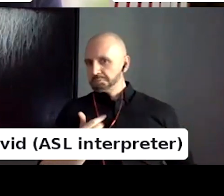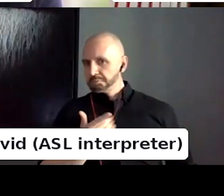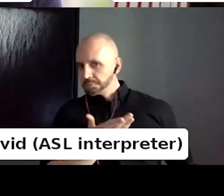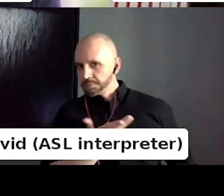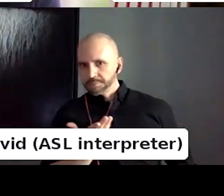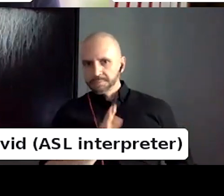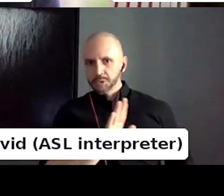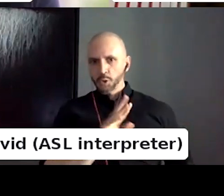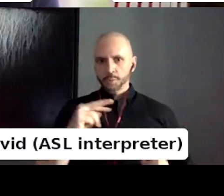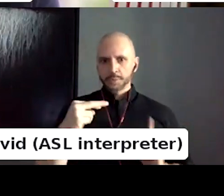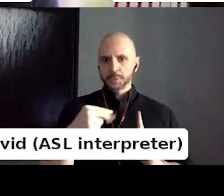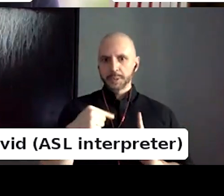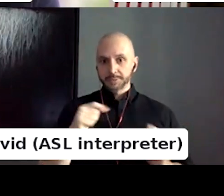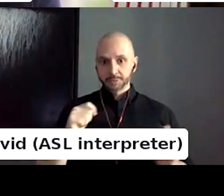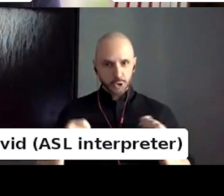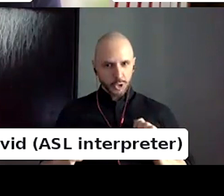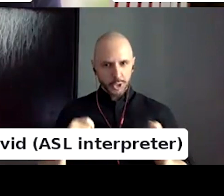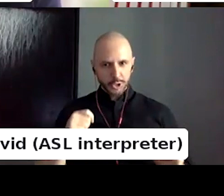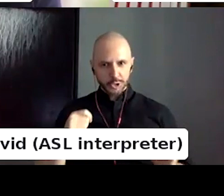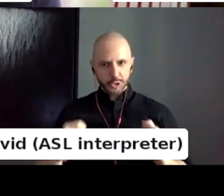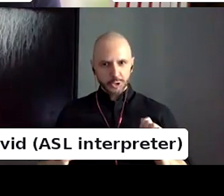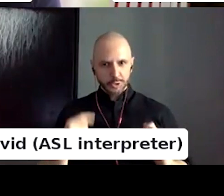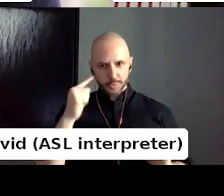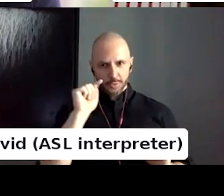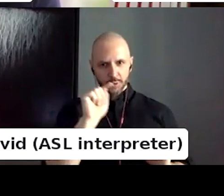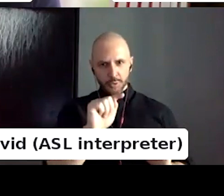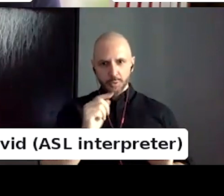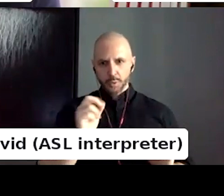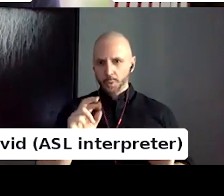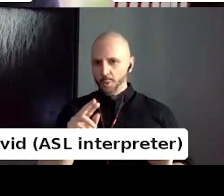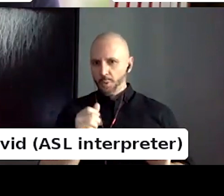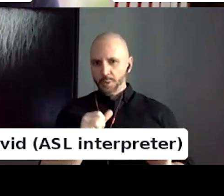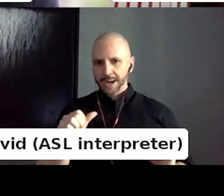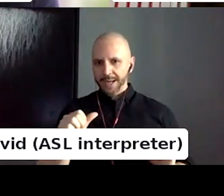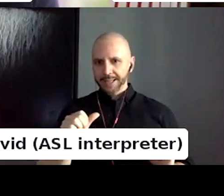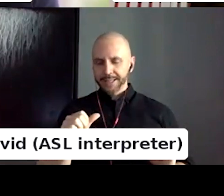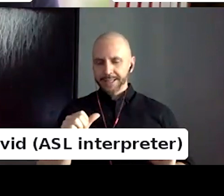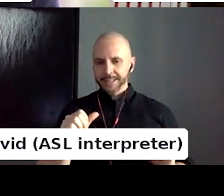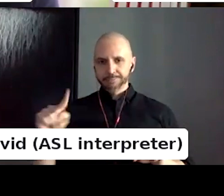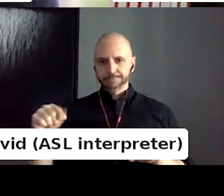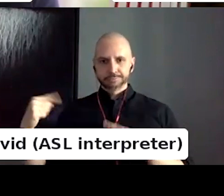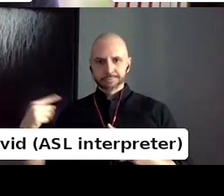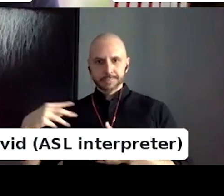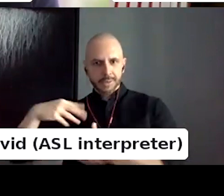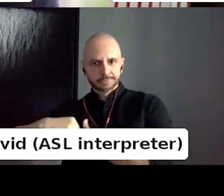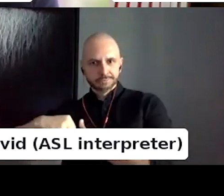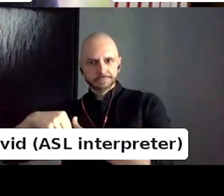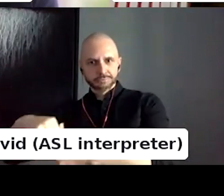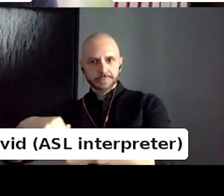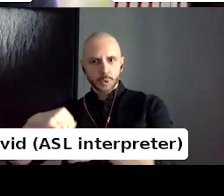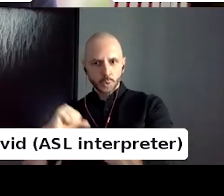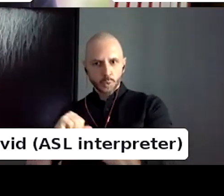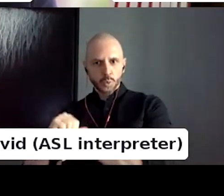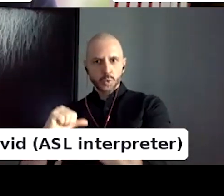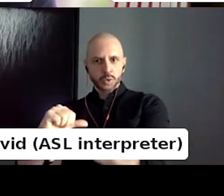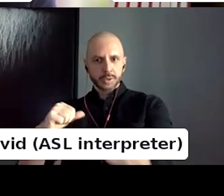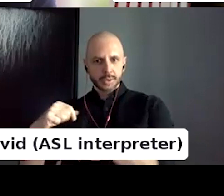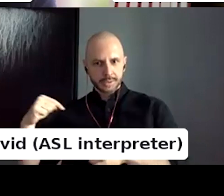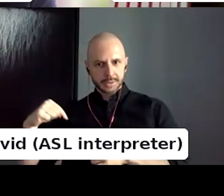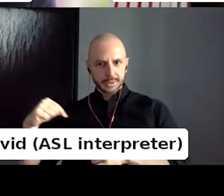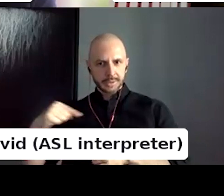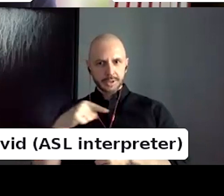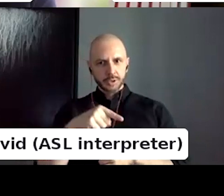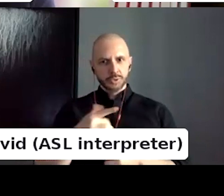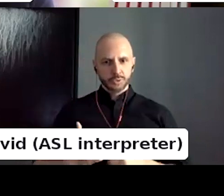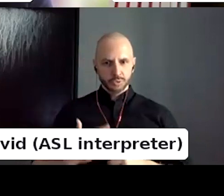any of the work that you engaged with in this process, how has it sort of changed how